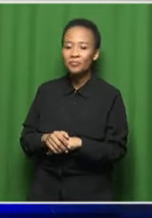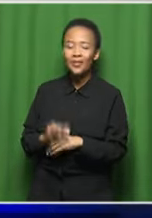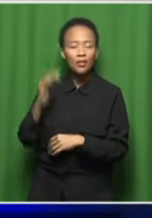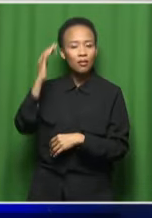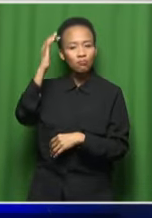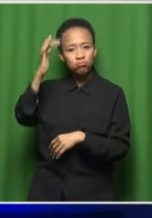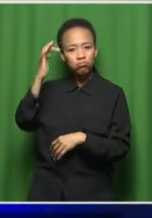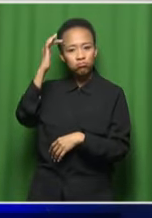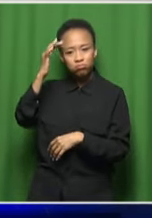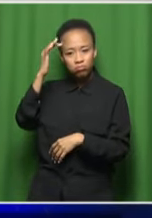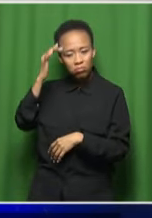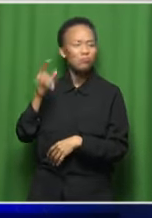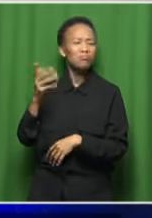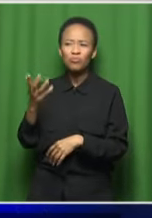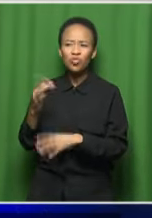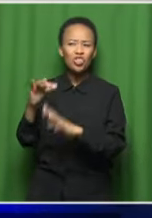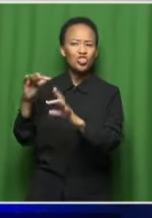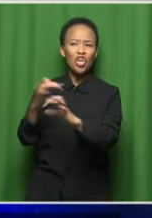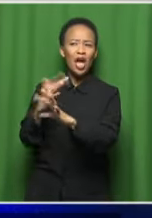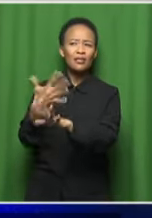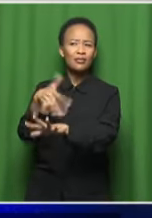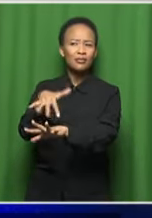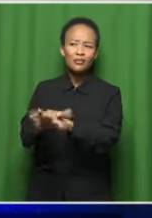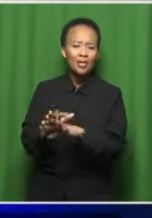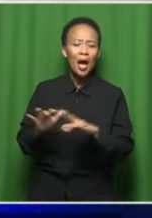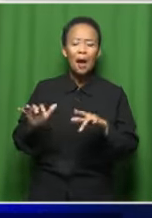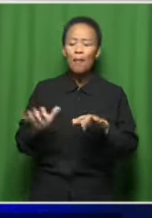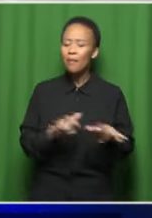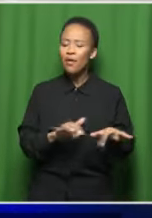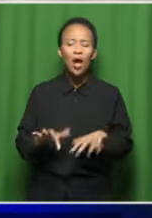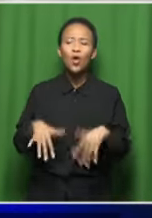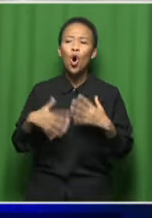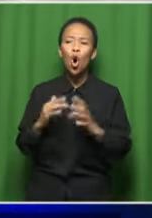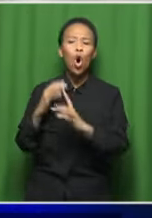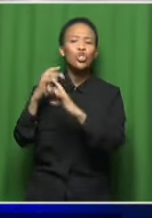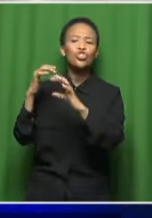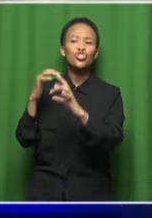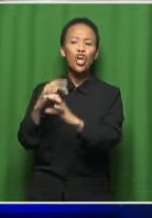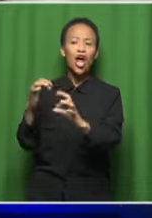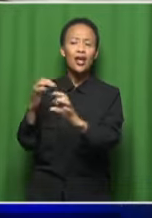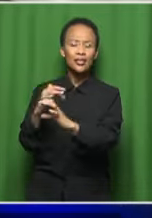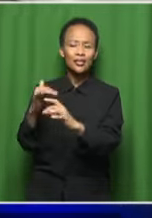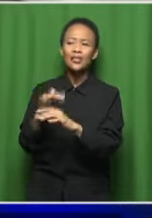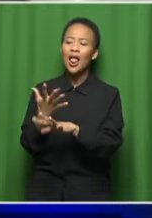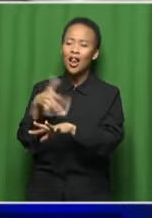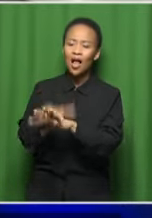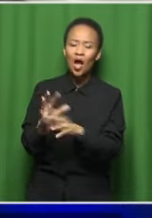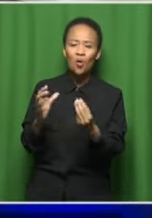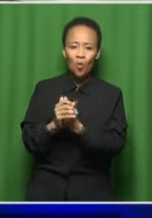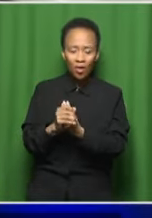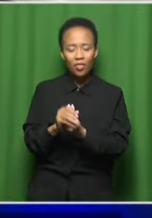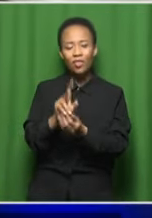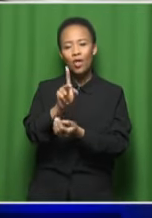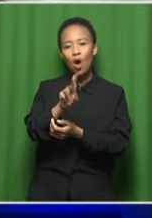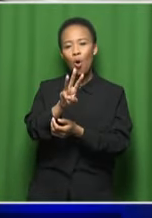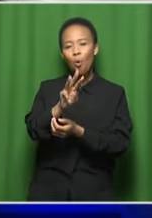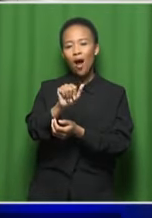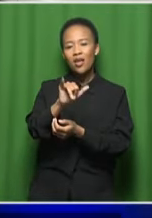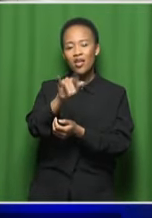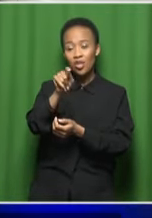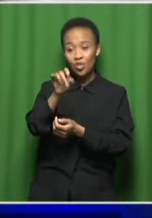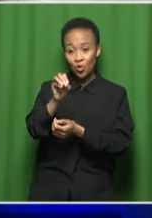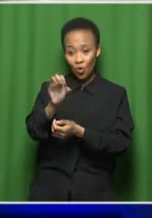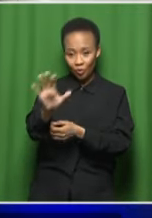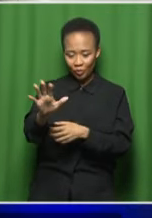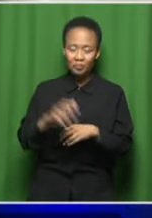jazz and I'm a piano. Imagine jazz and quieto, for instance. Now, Gwen, let me also bring you into this conversation. Now,